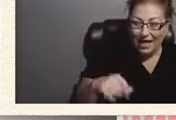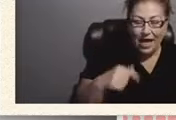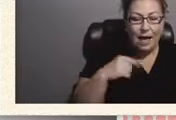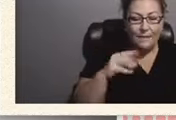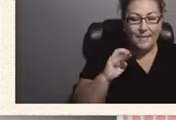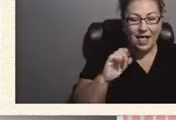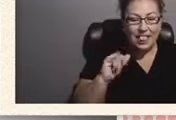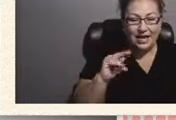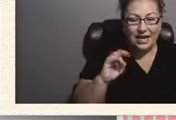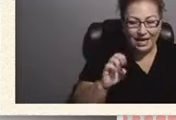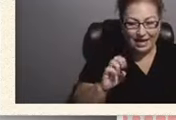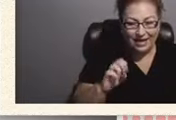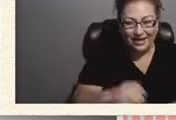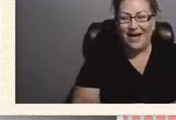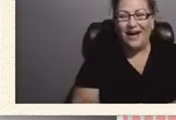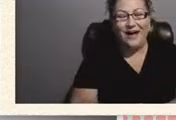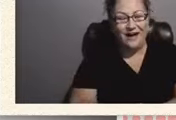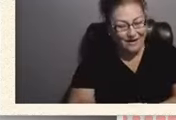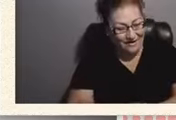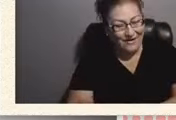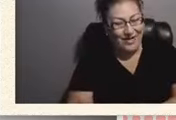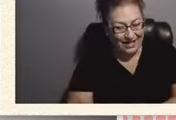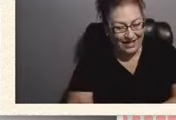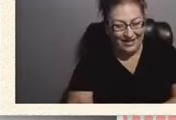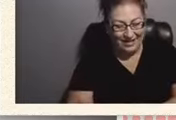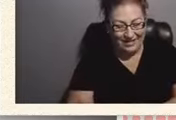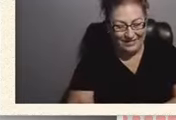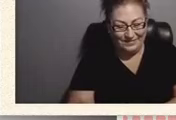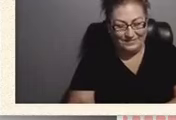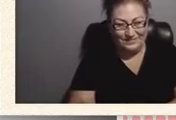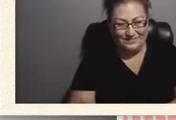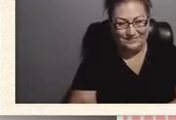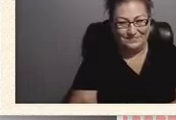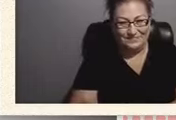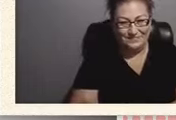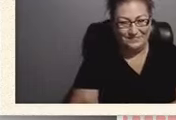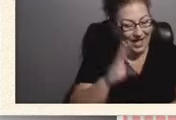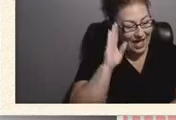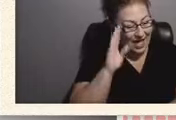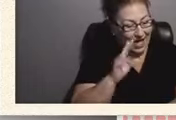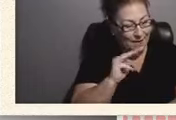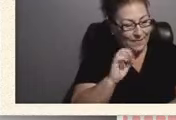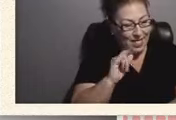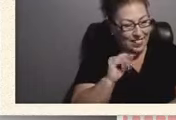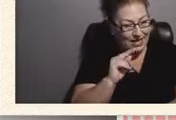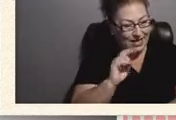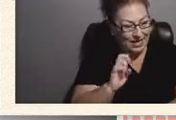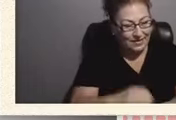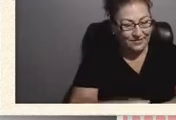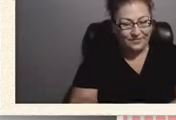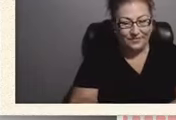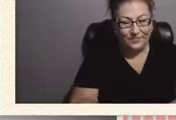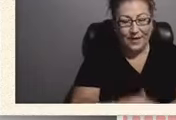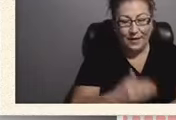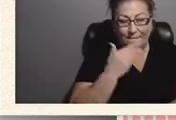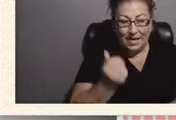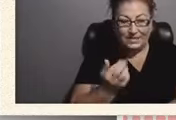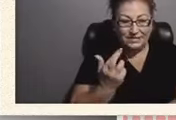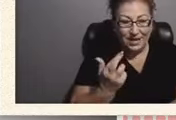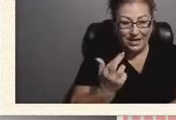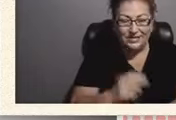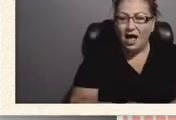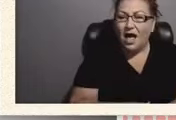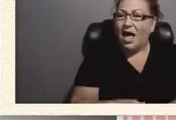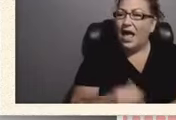Melanie. Hi Sophia. Hi Melanie. So best buddies, right? Or if anybody has information,